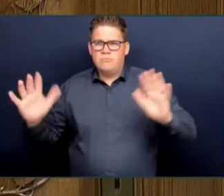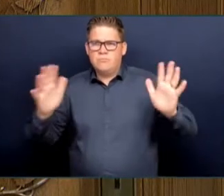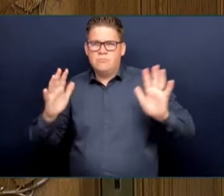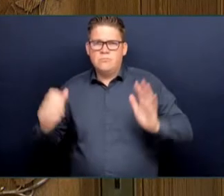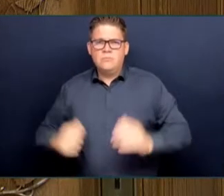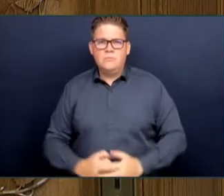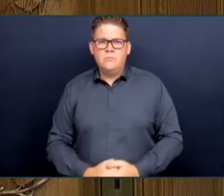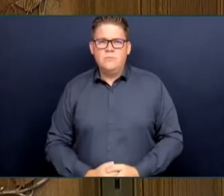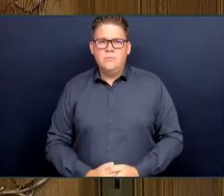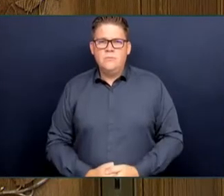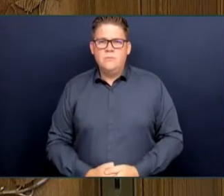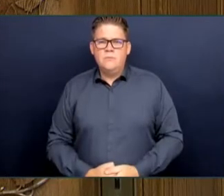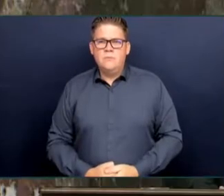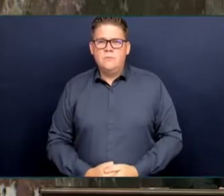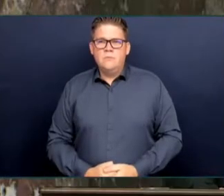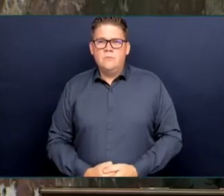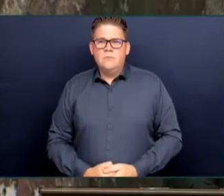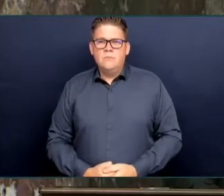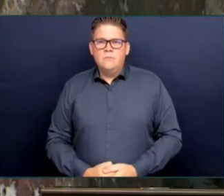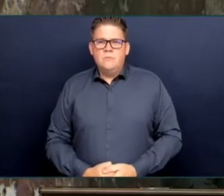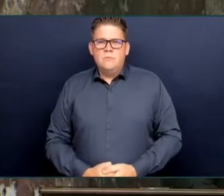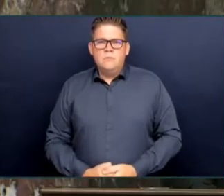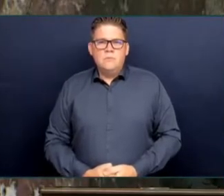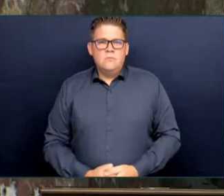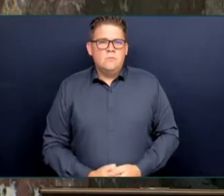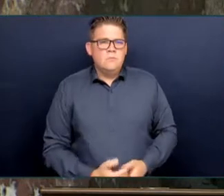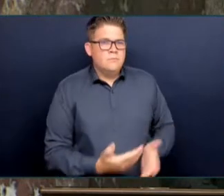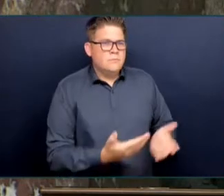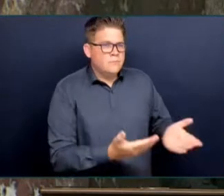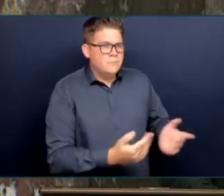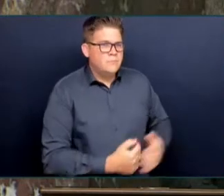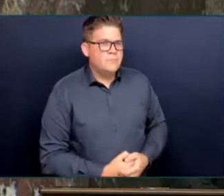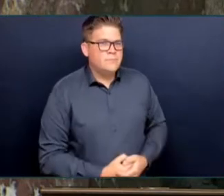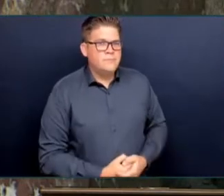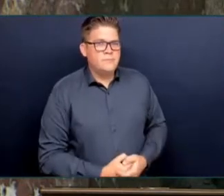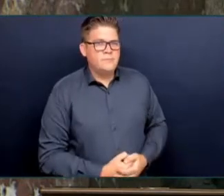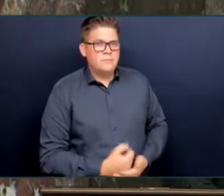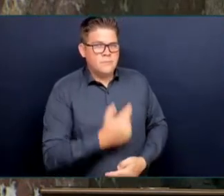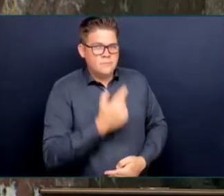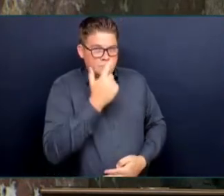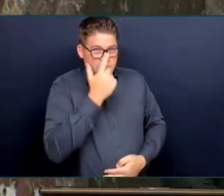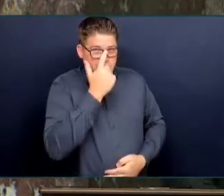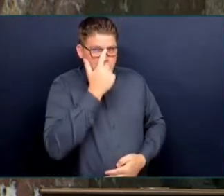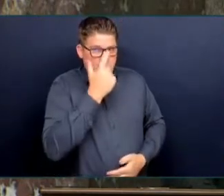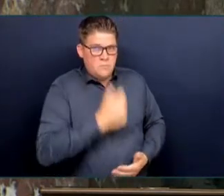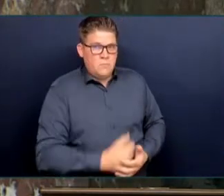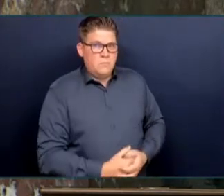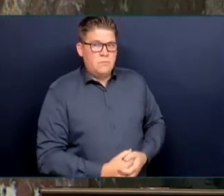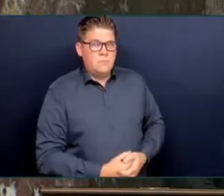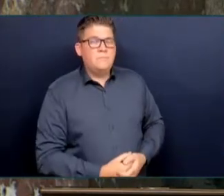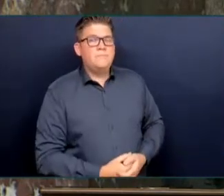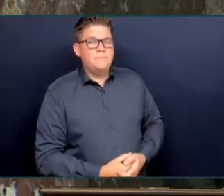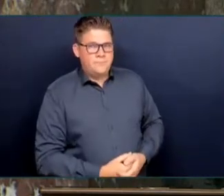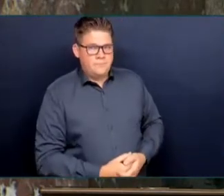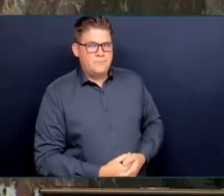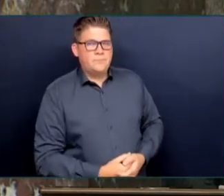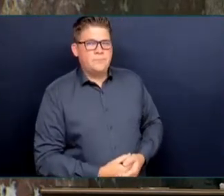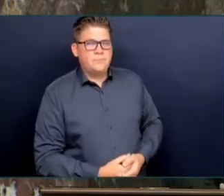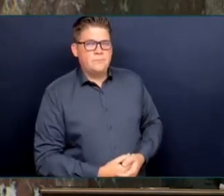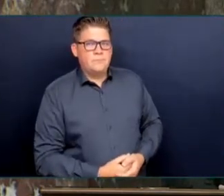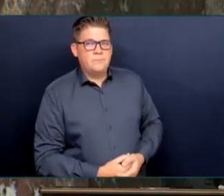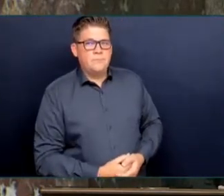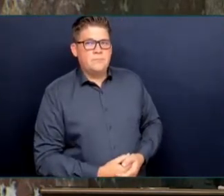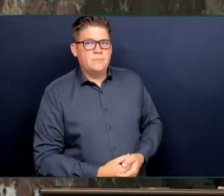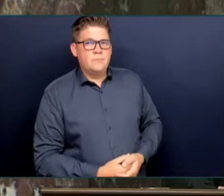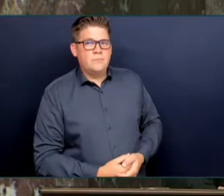Attorney-General. Mr. Speaker, it was the Attorney-General of other provinces, like I mentioned, Manitoba and Ontario in particular,